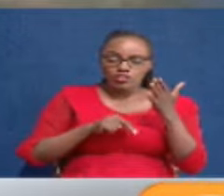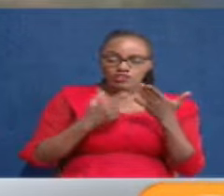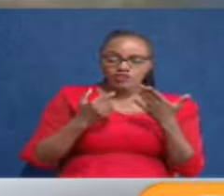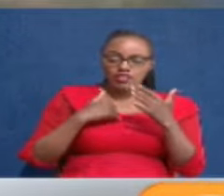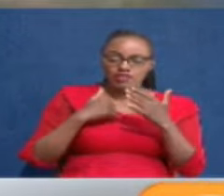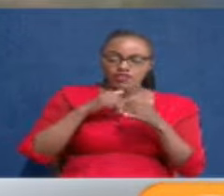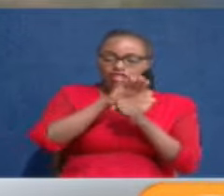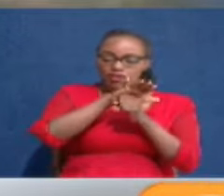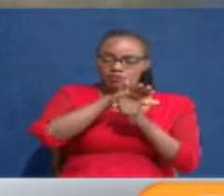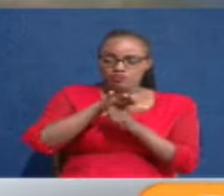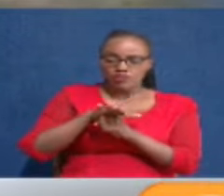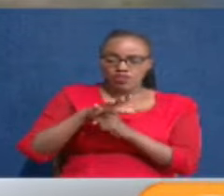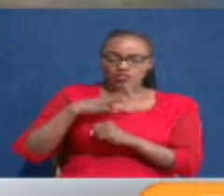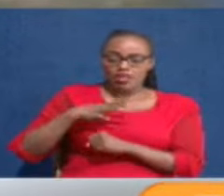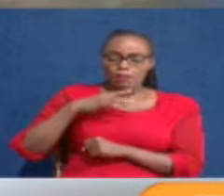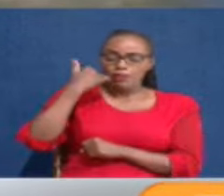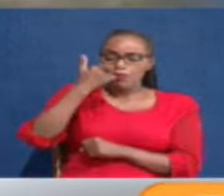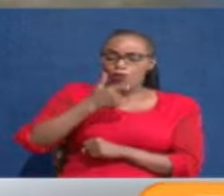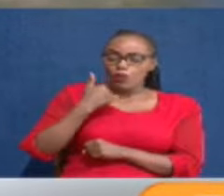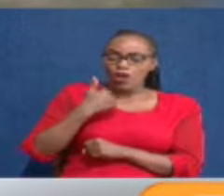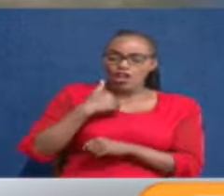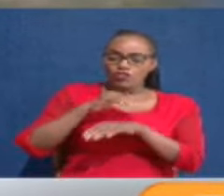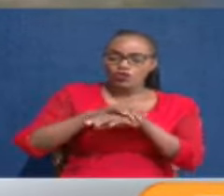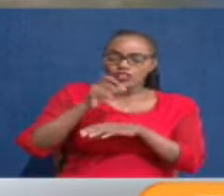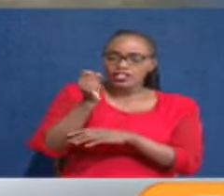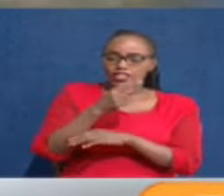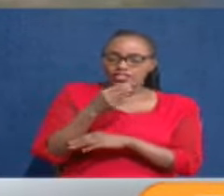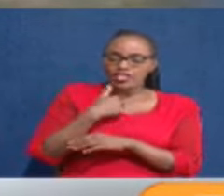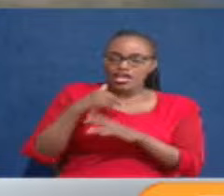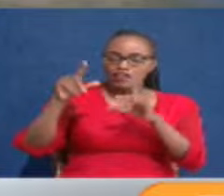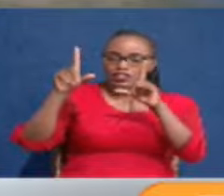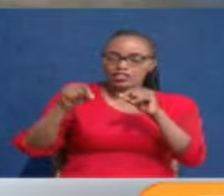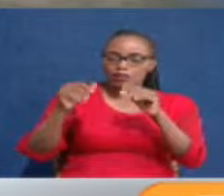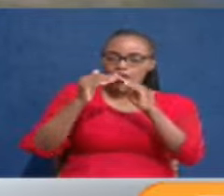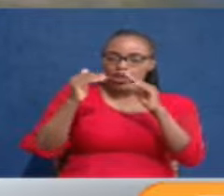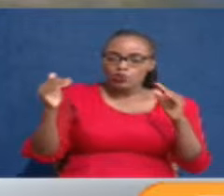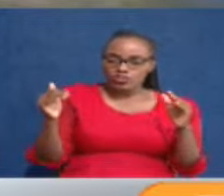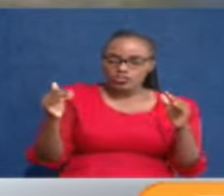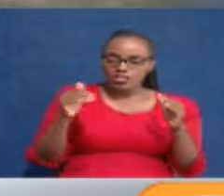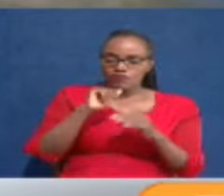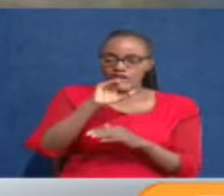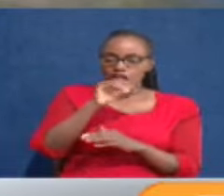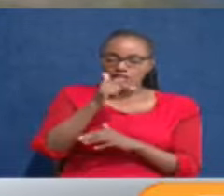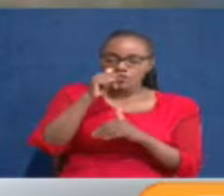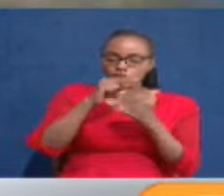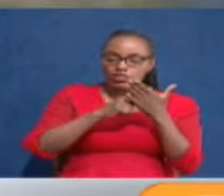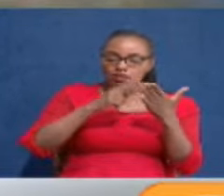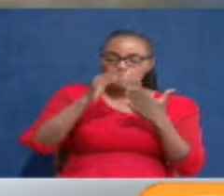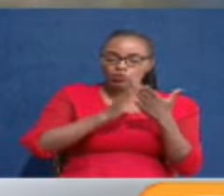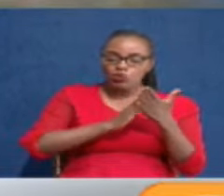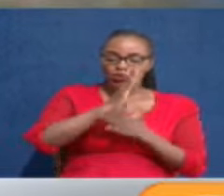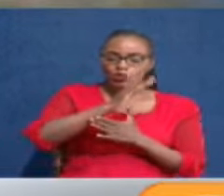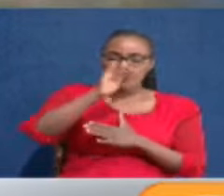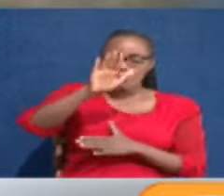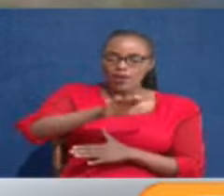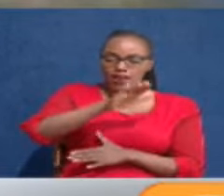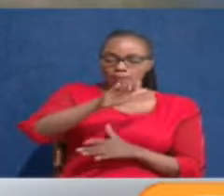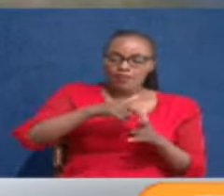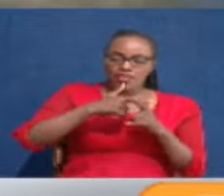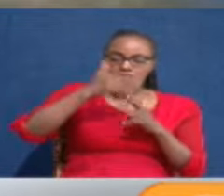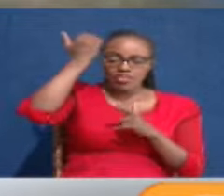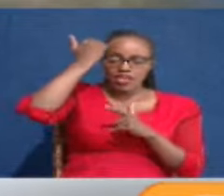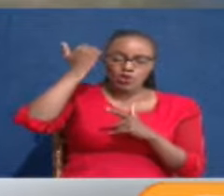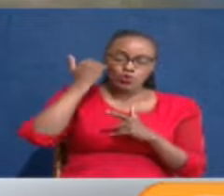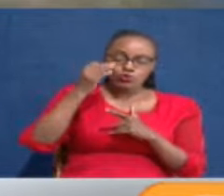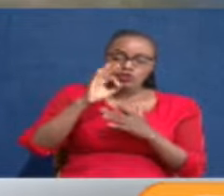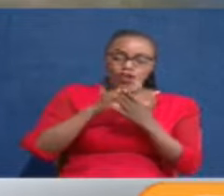discriminatory on people who are salaried. There is an Affordable Housing Act that was passed by Parliament. So the Court of Appeal did not